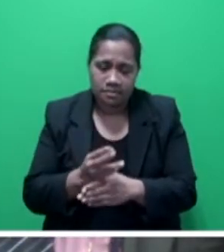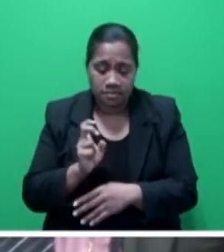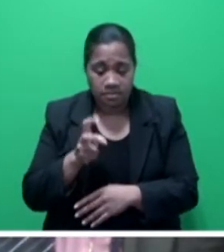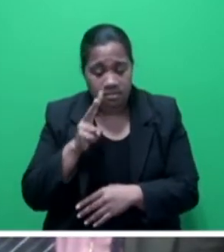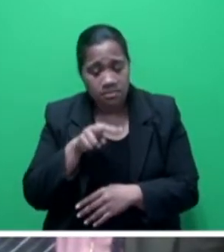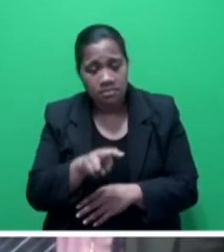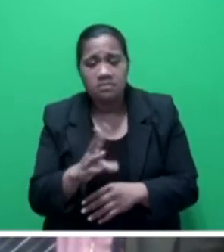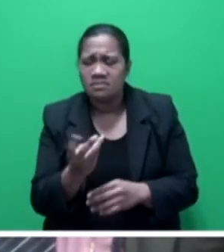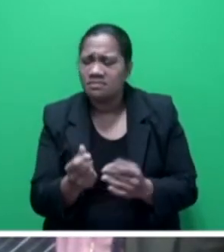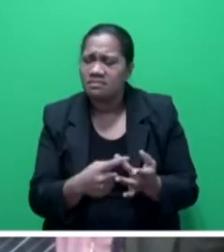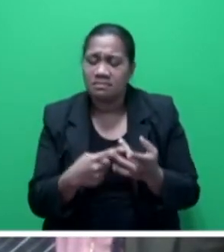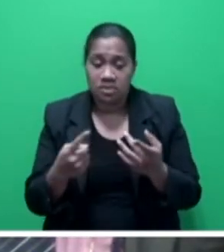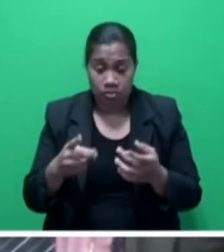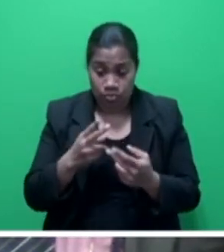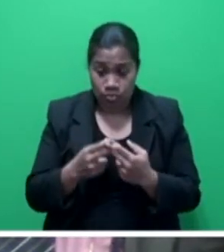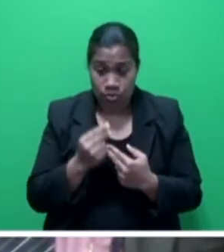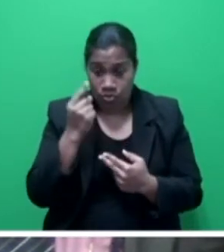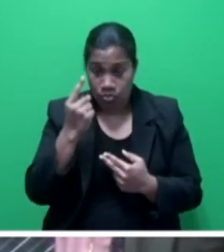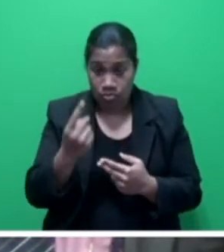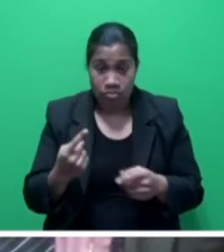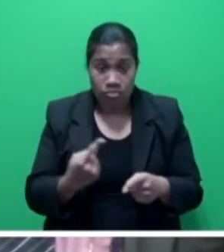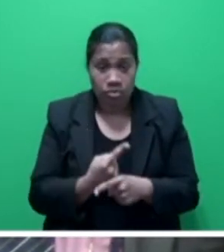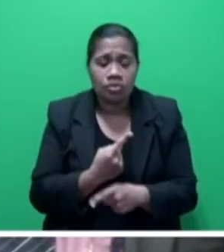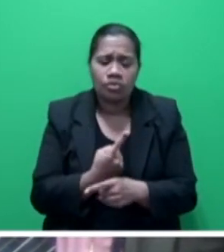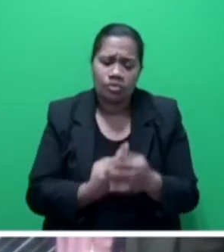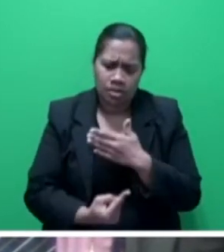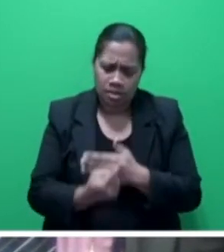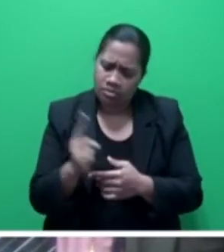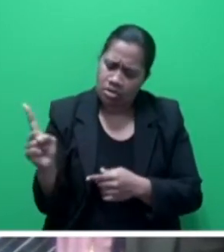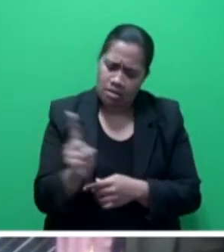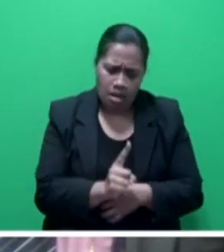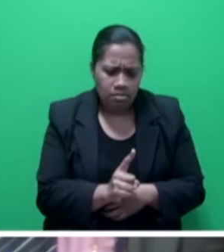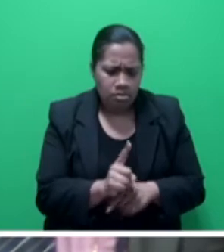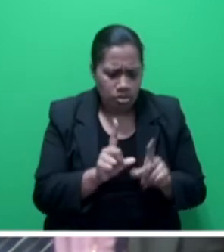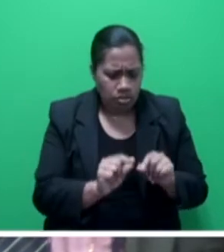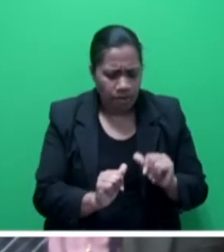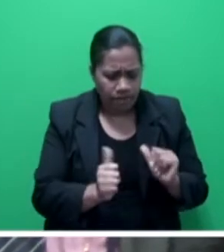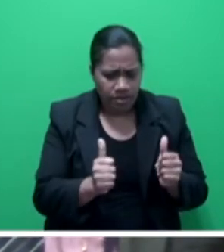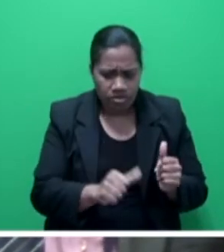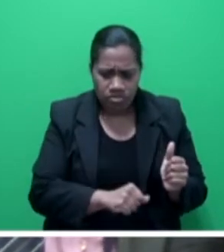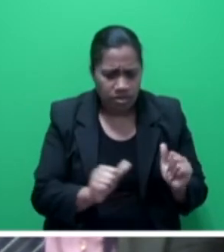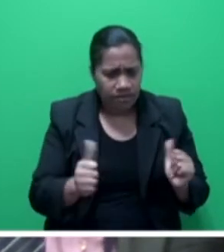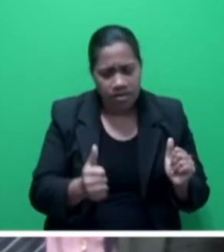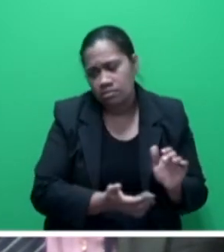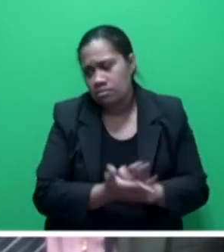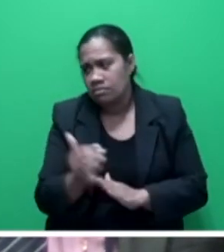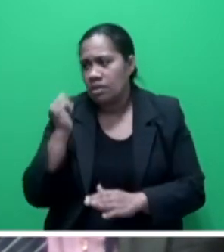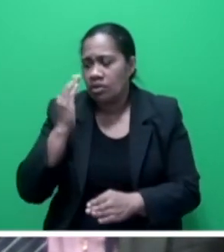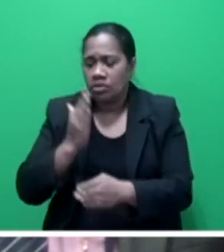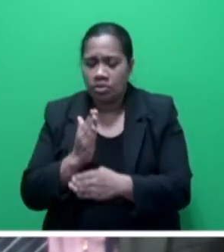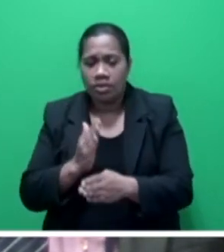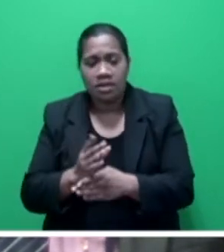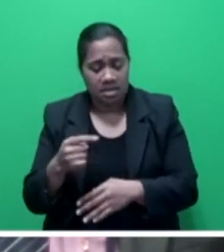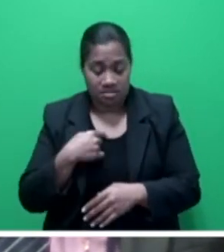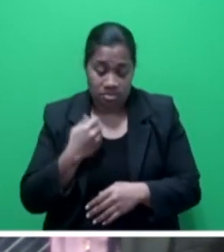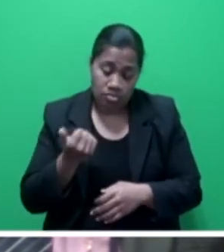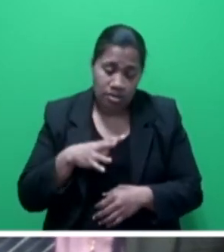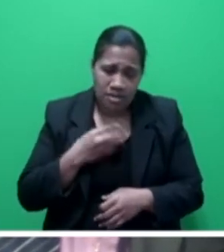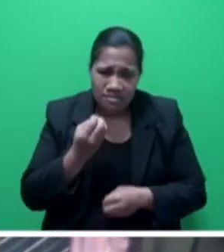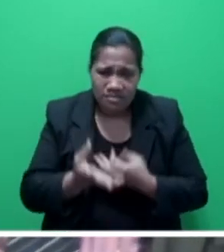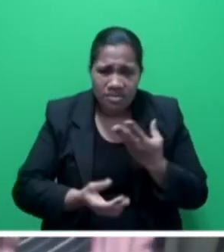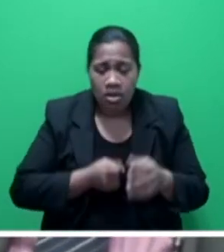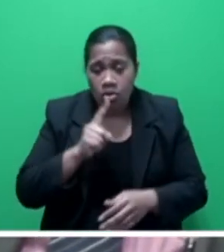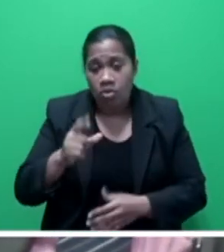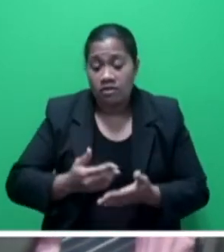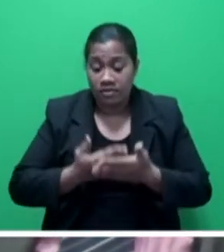that's coming through, within a week, people are actually able to go back to work. And as I've alluded to earlier, one of the biggest reasons